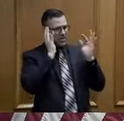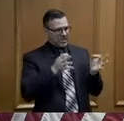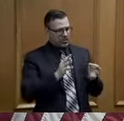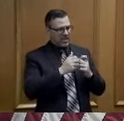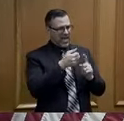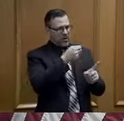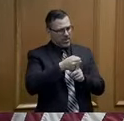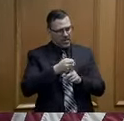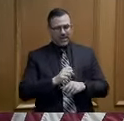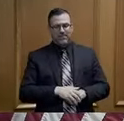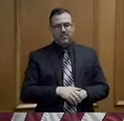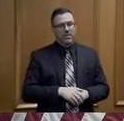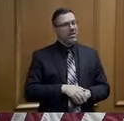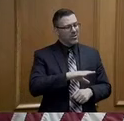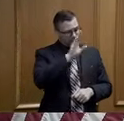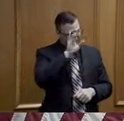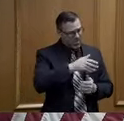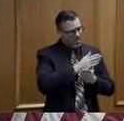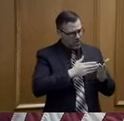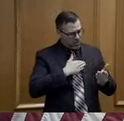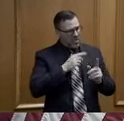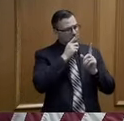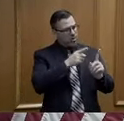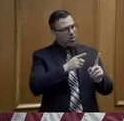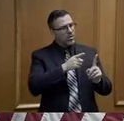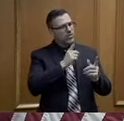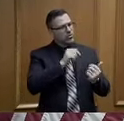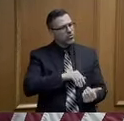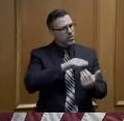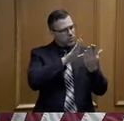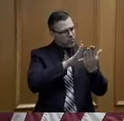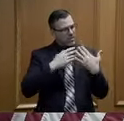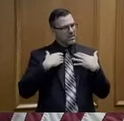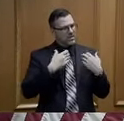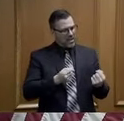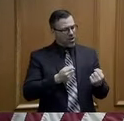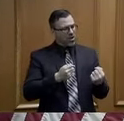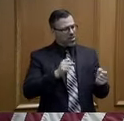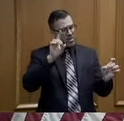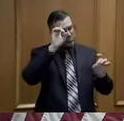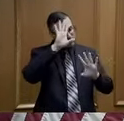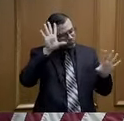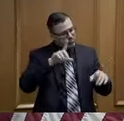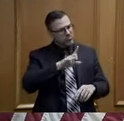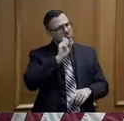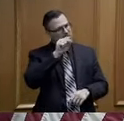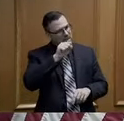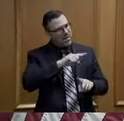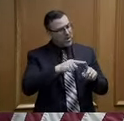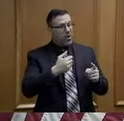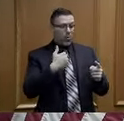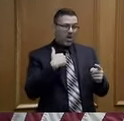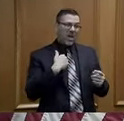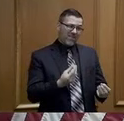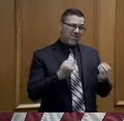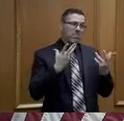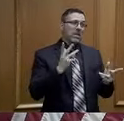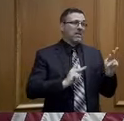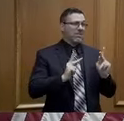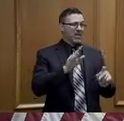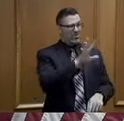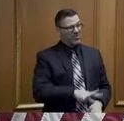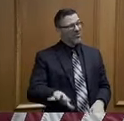is to aggressively address this health crisis that we have. But, you know, we have a lot of folks who